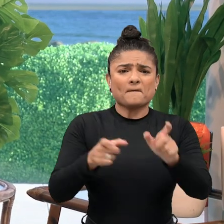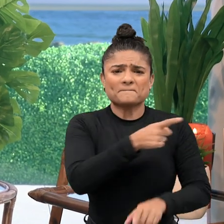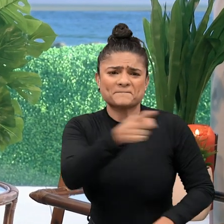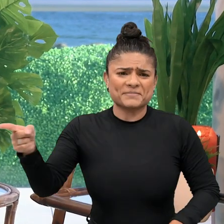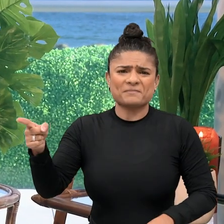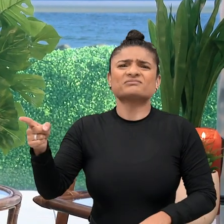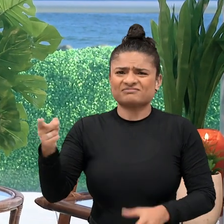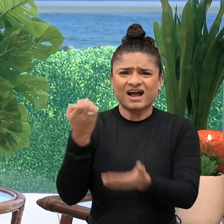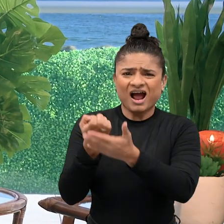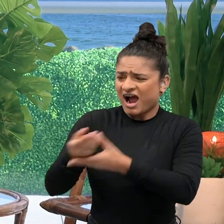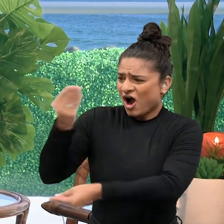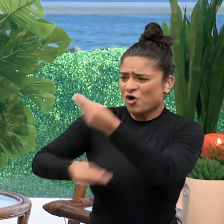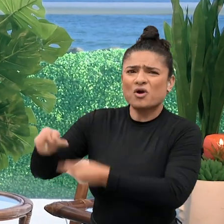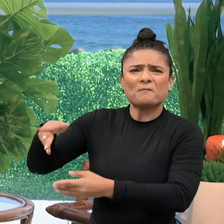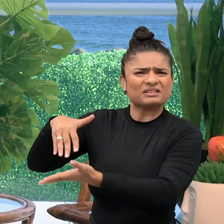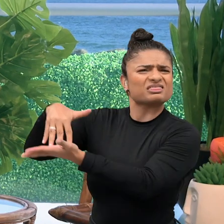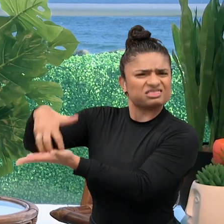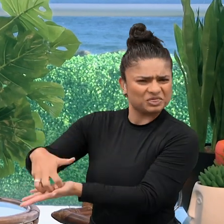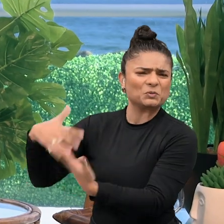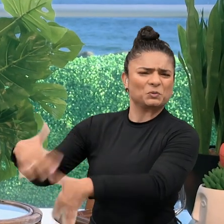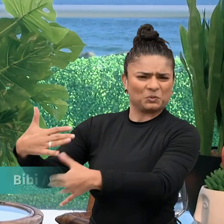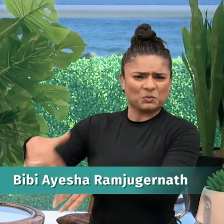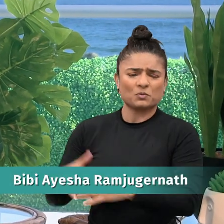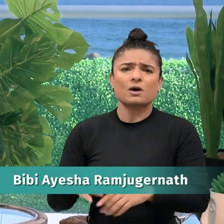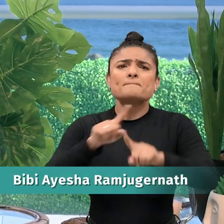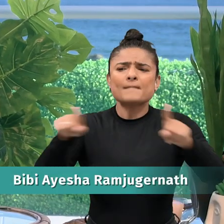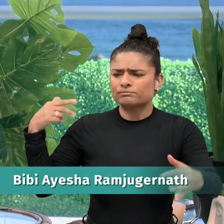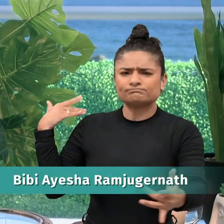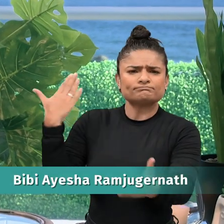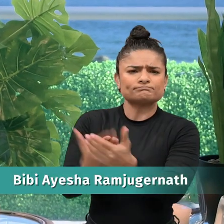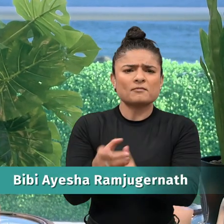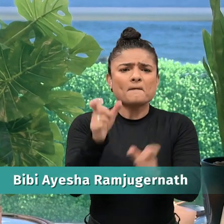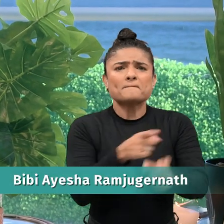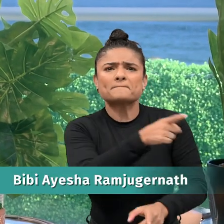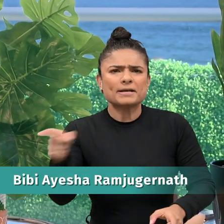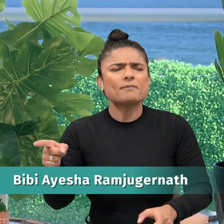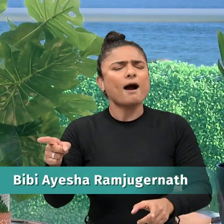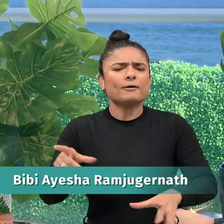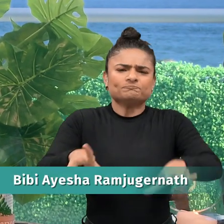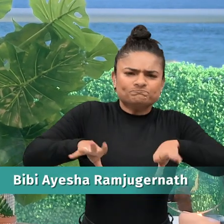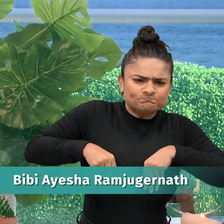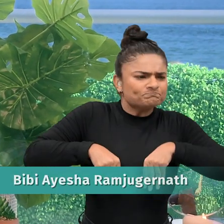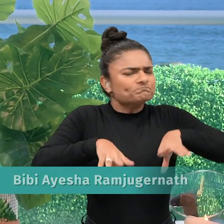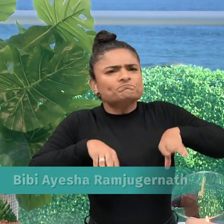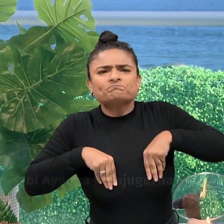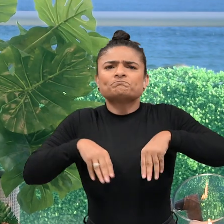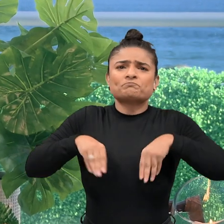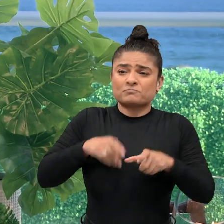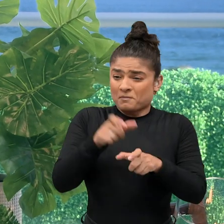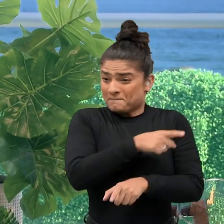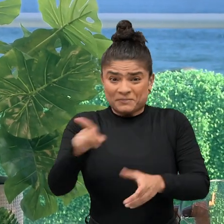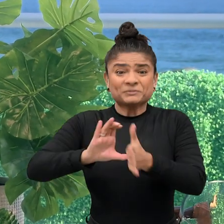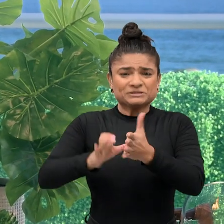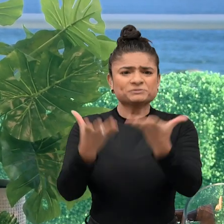beginning of dependence and economic burden but for many embracing disability offers economic opportunity. Many